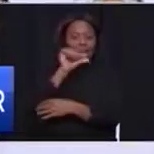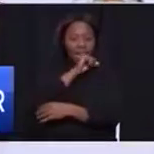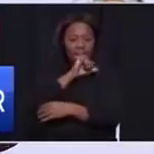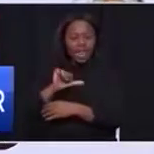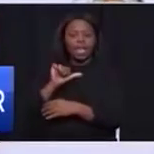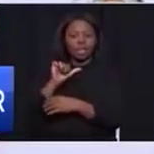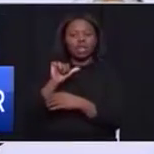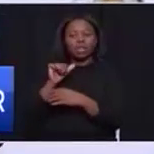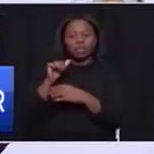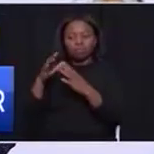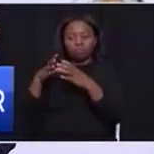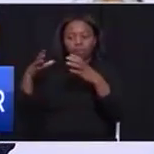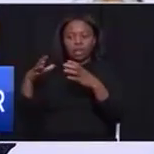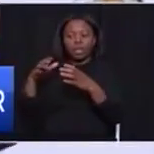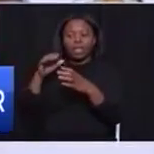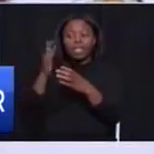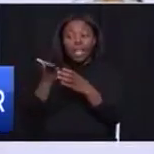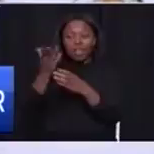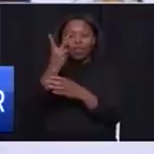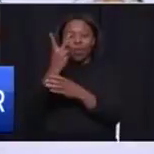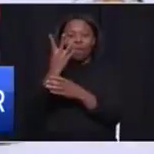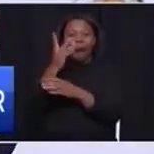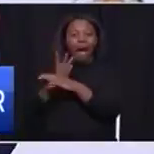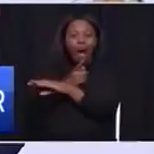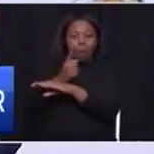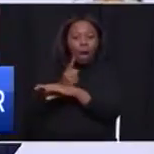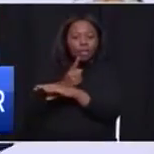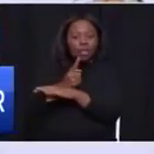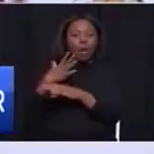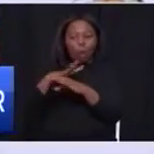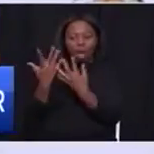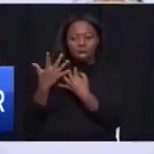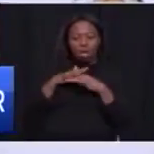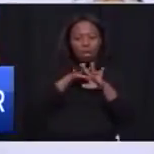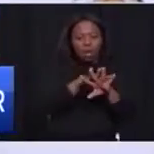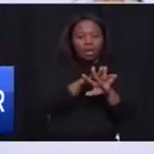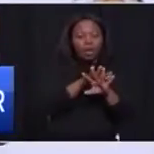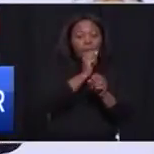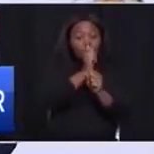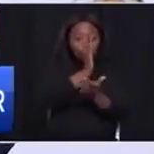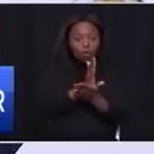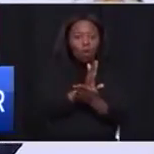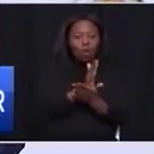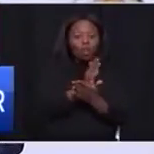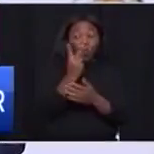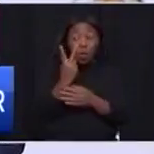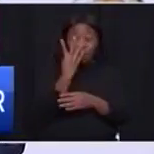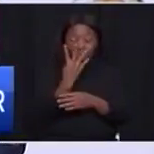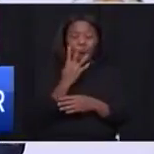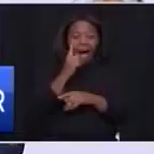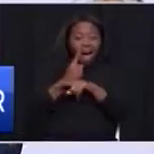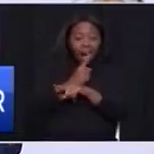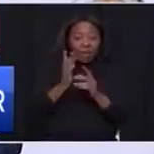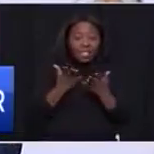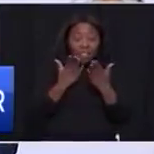expanding services to 24 hours. We want an integrated approach to work with them to ensure that these 24-hour